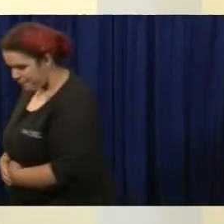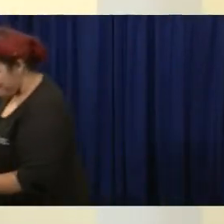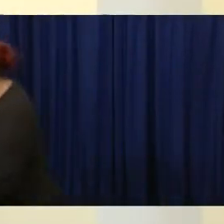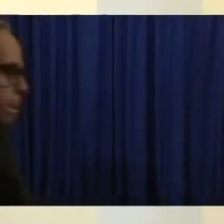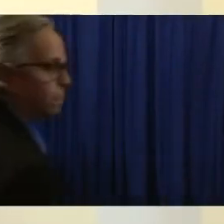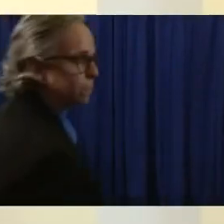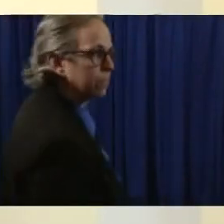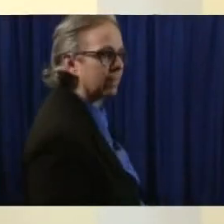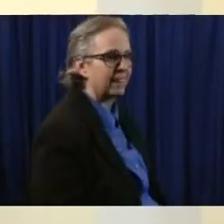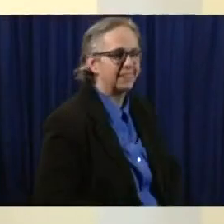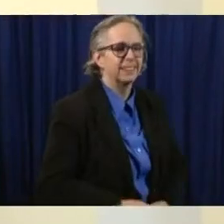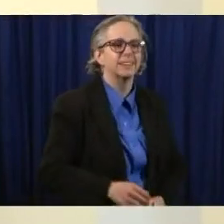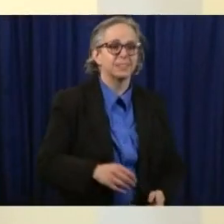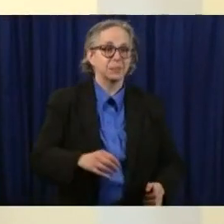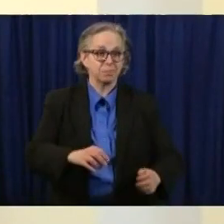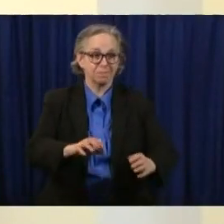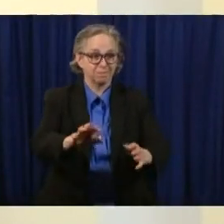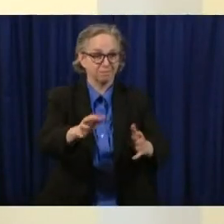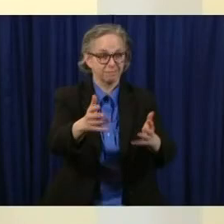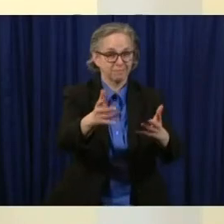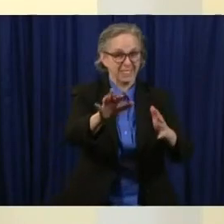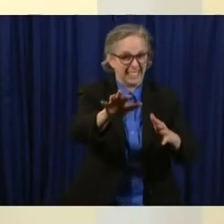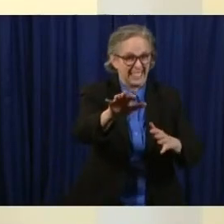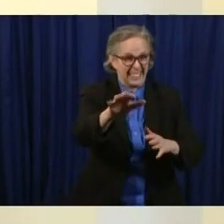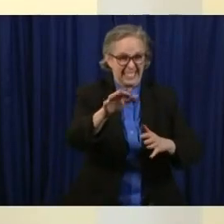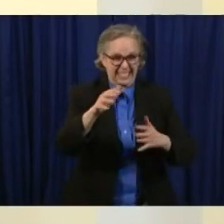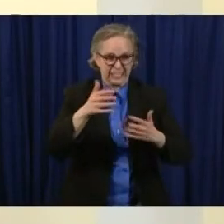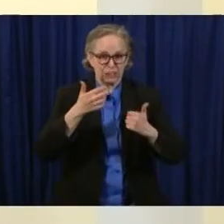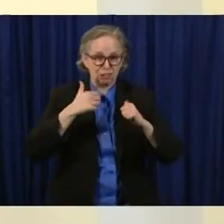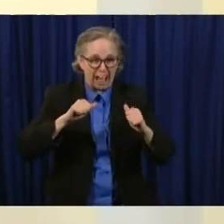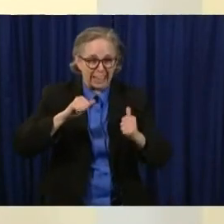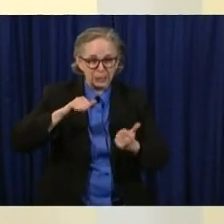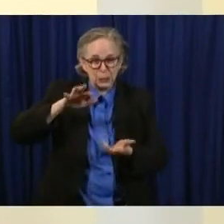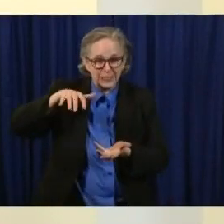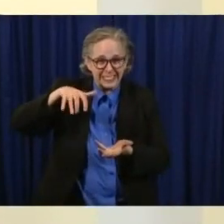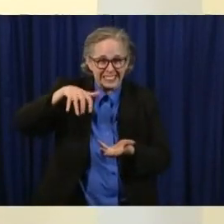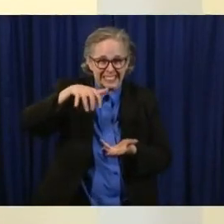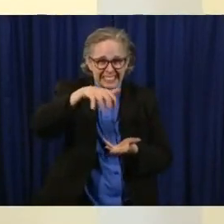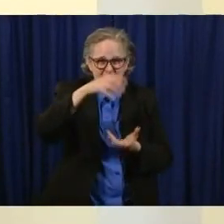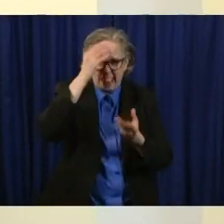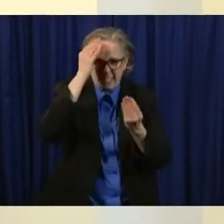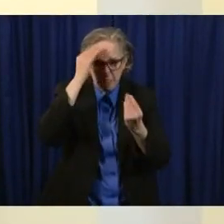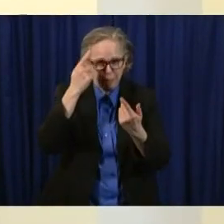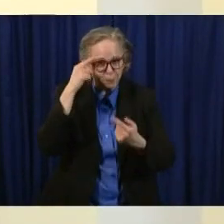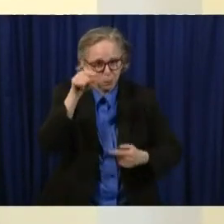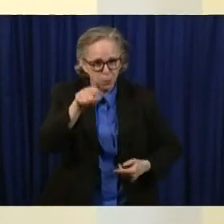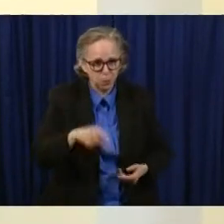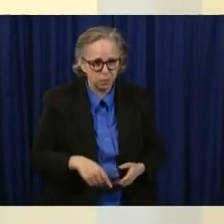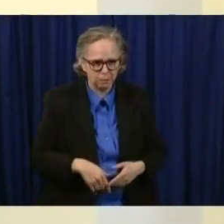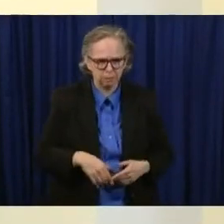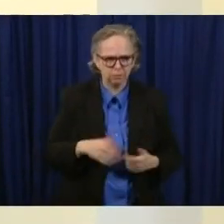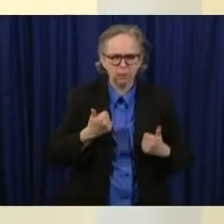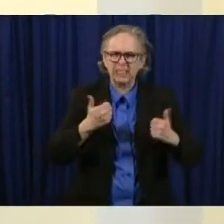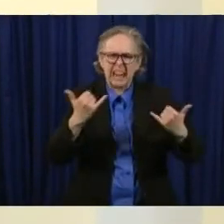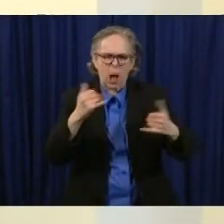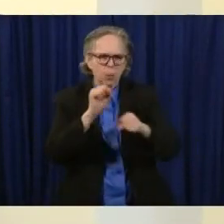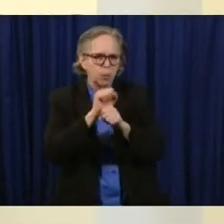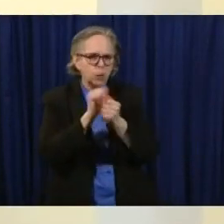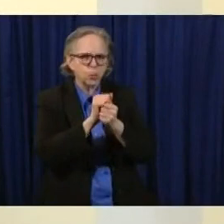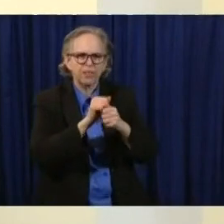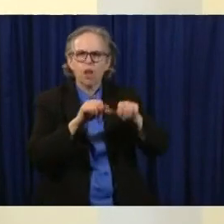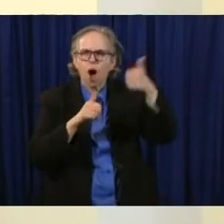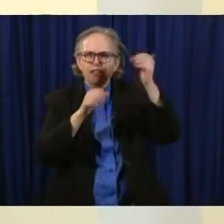we are trying to get our hands around that we're working with our colleagues in other states there hasn't been um